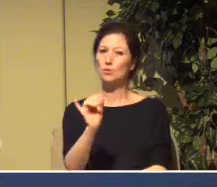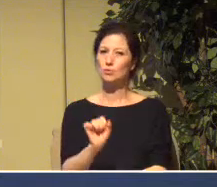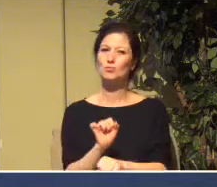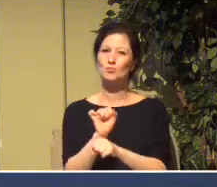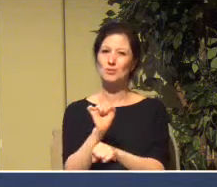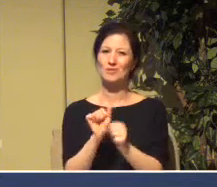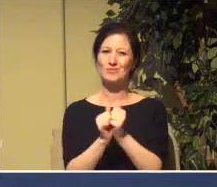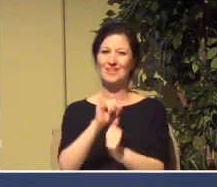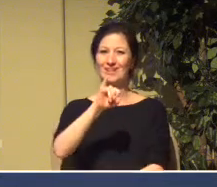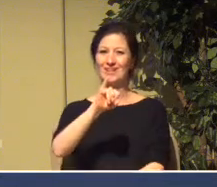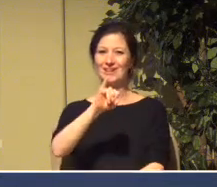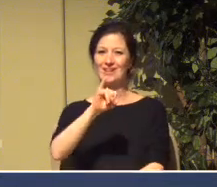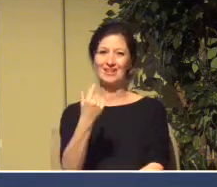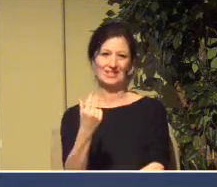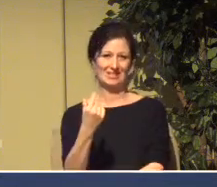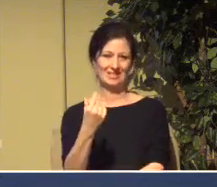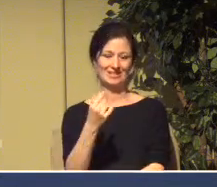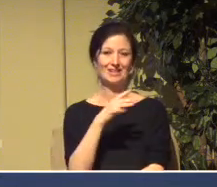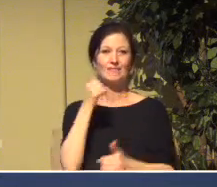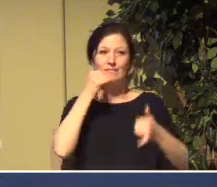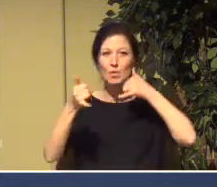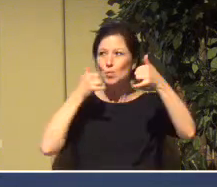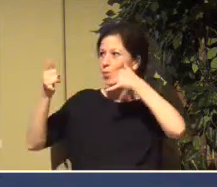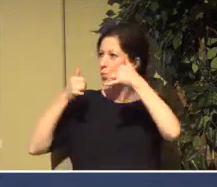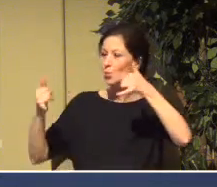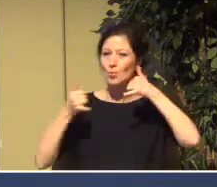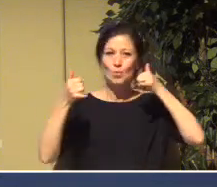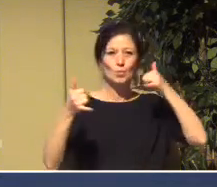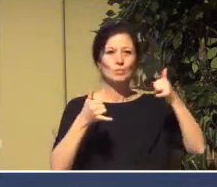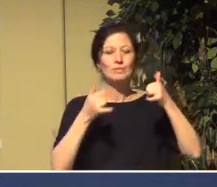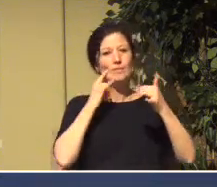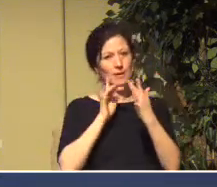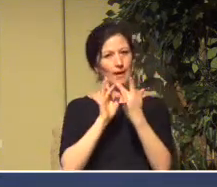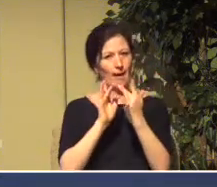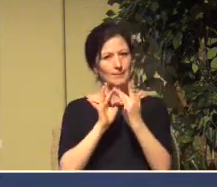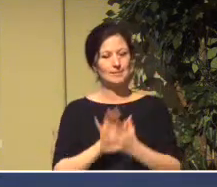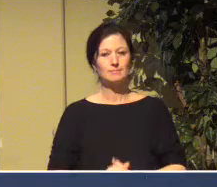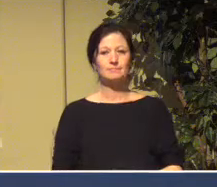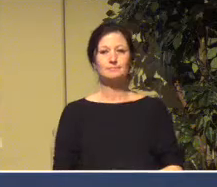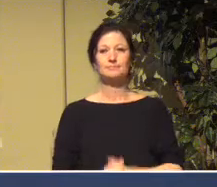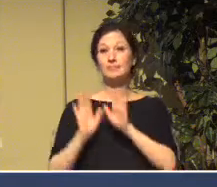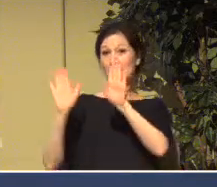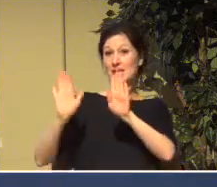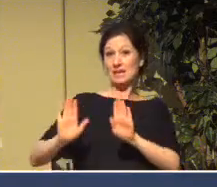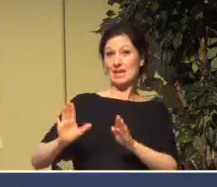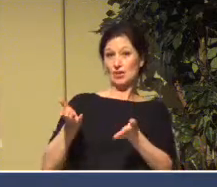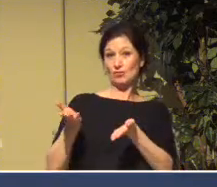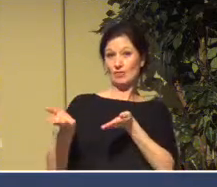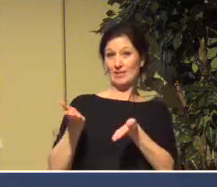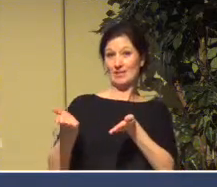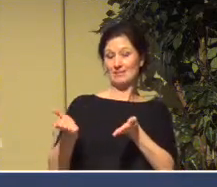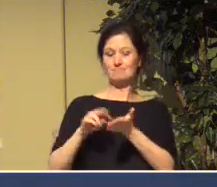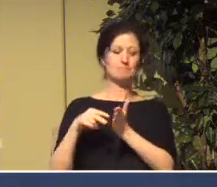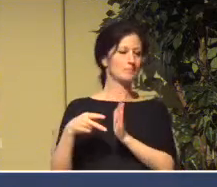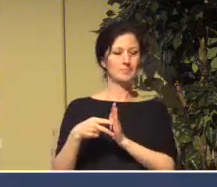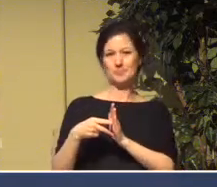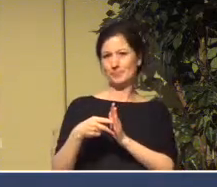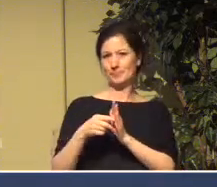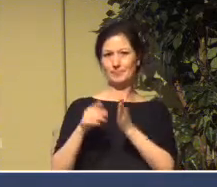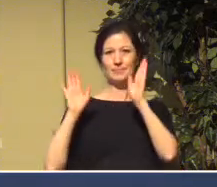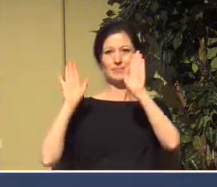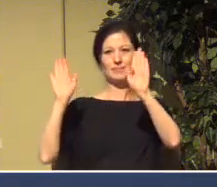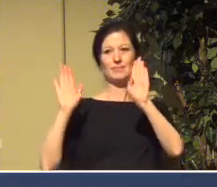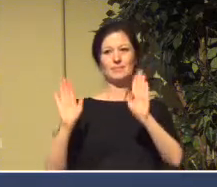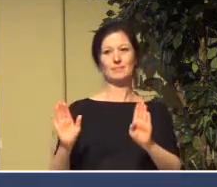reach out and telephone calls and so on. There's no Sunday services so that means there is no Sunday morning